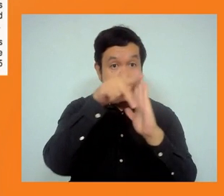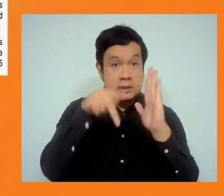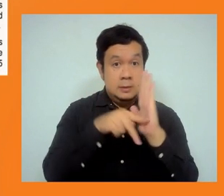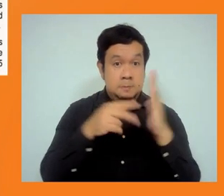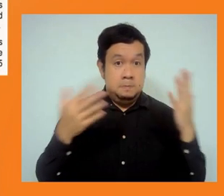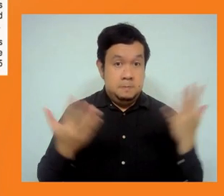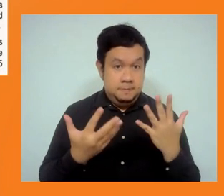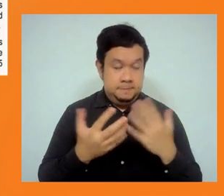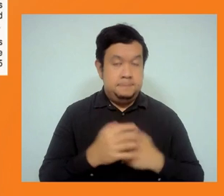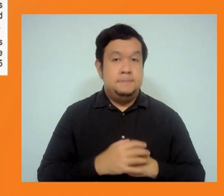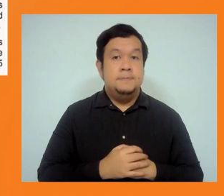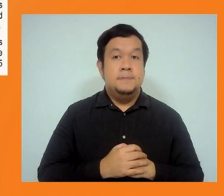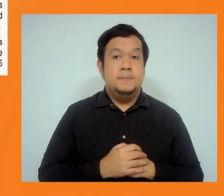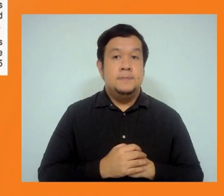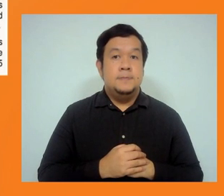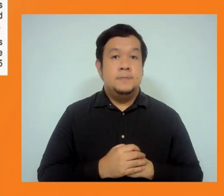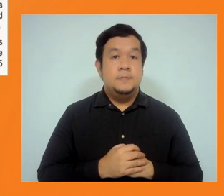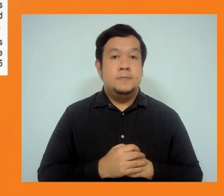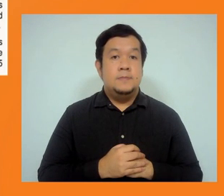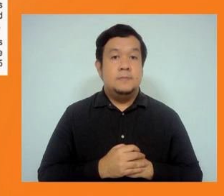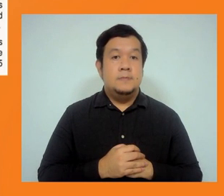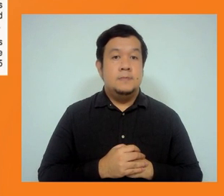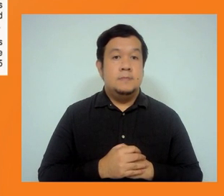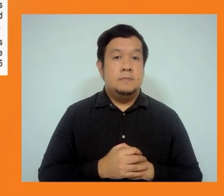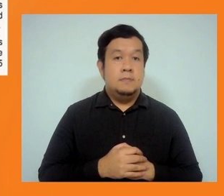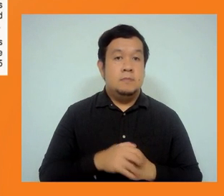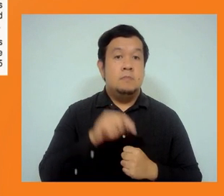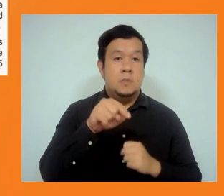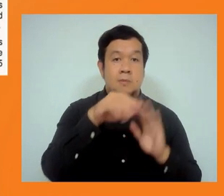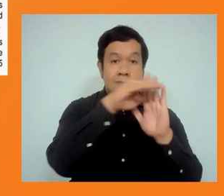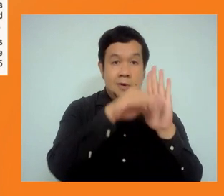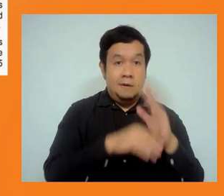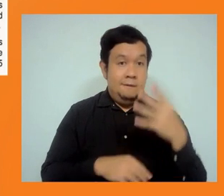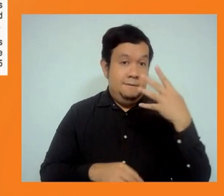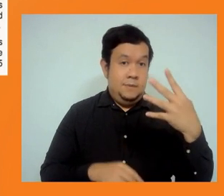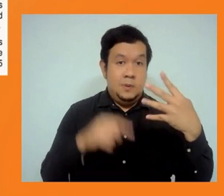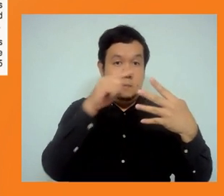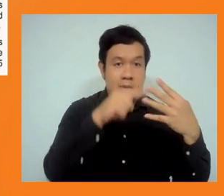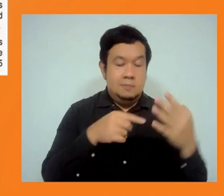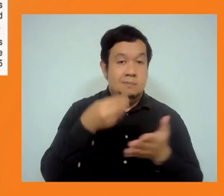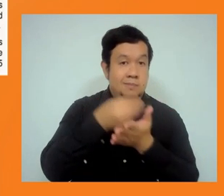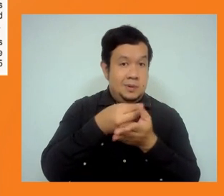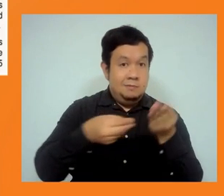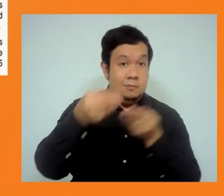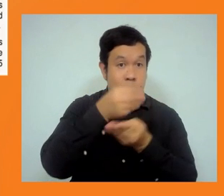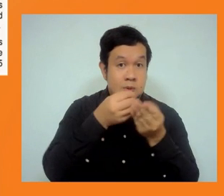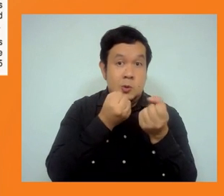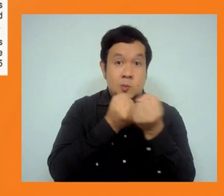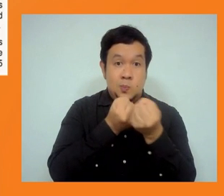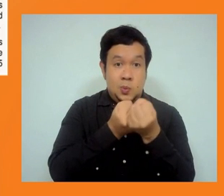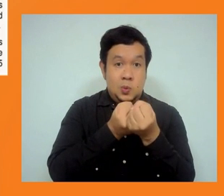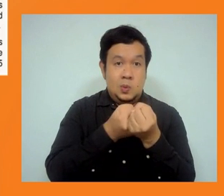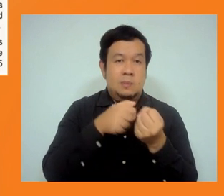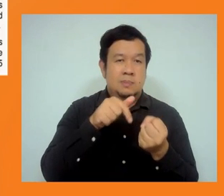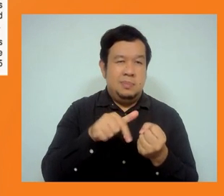And the lesson for about co financing, actually, co financing weakened the implementation of safeguards, the very